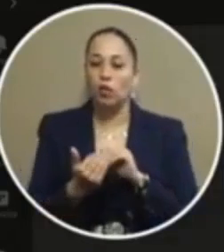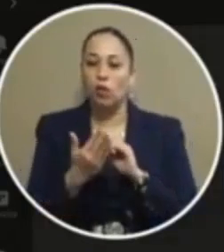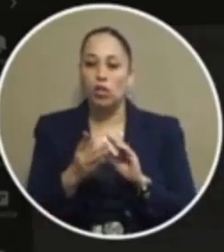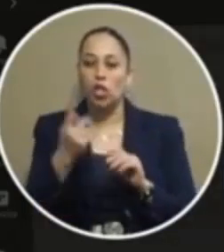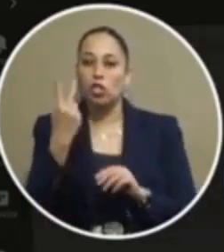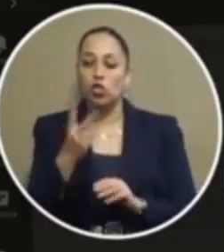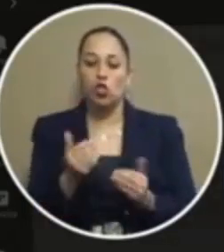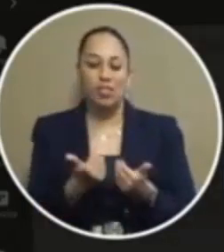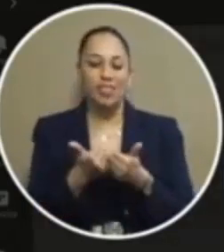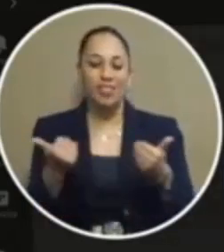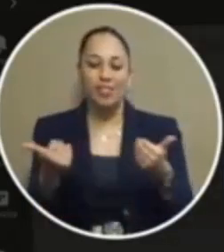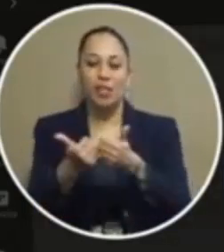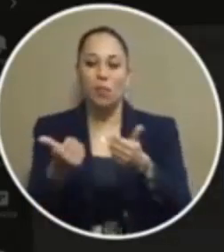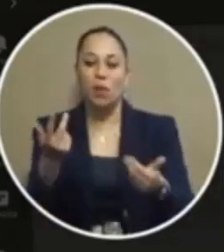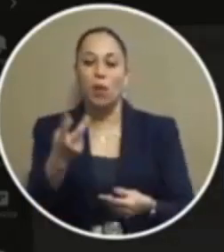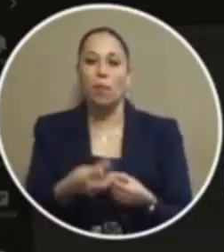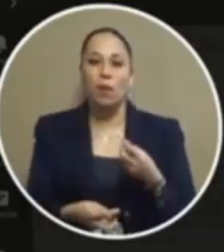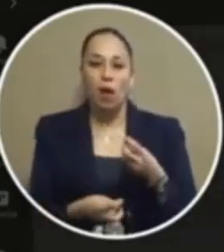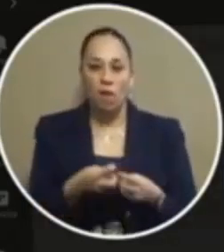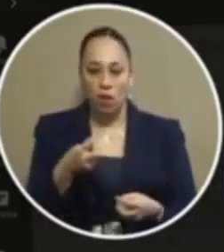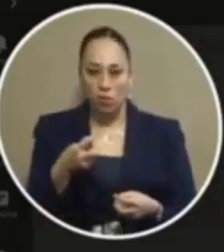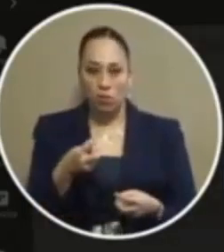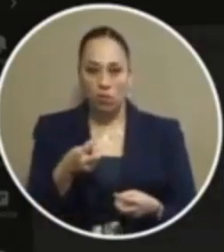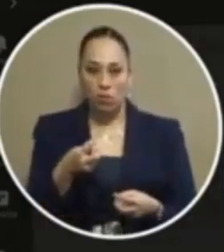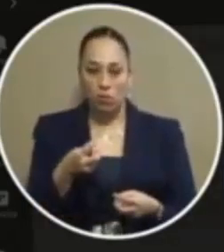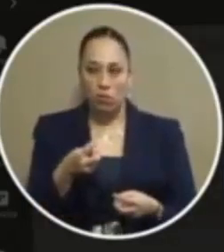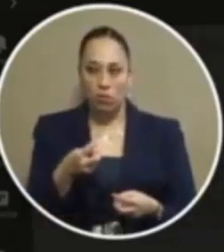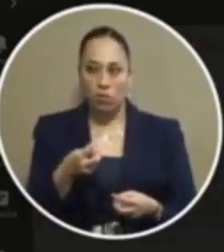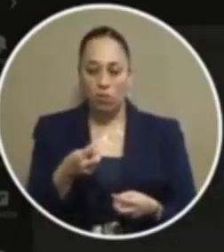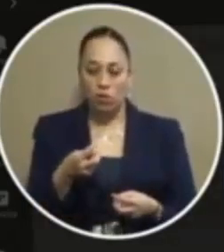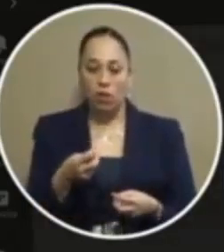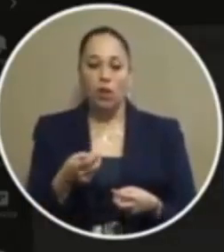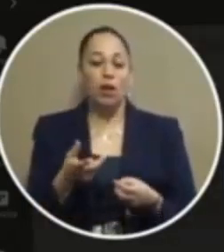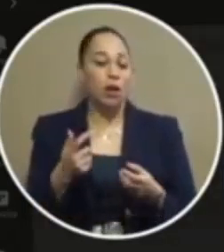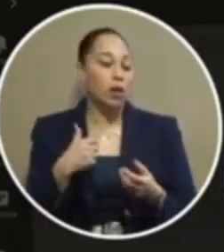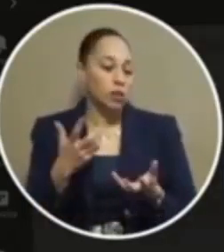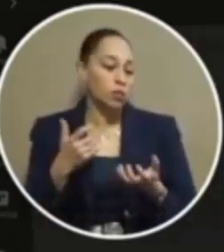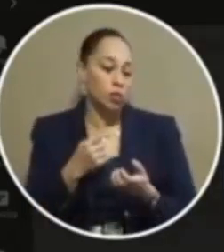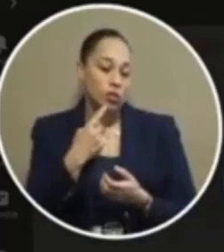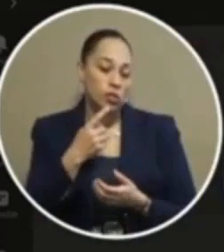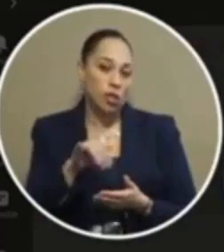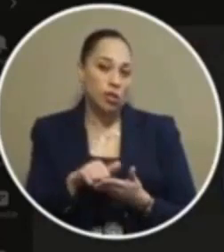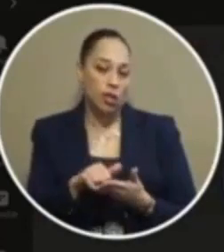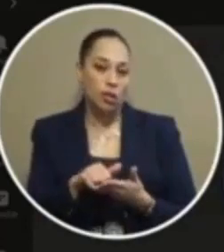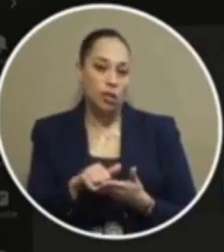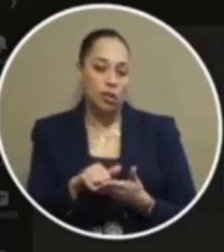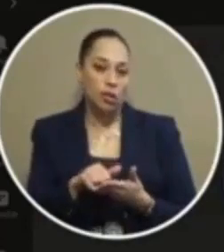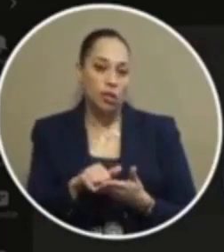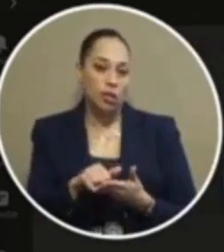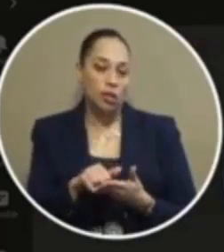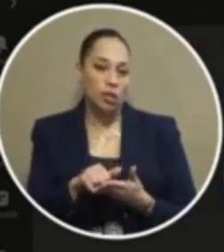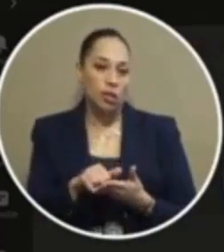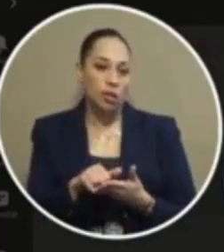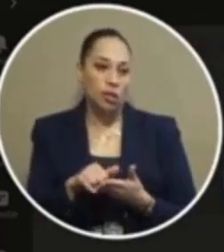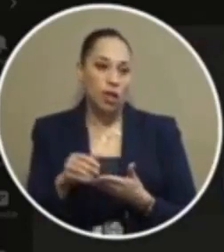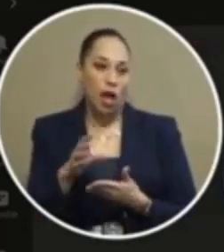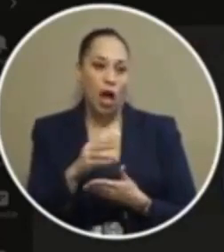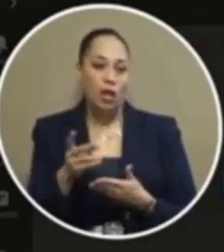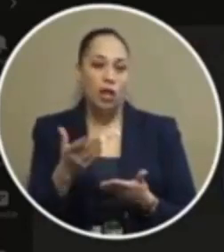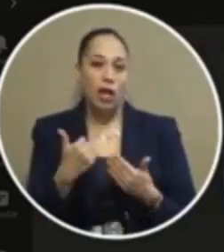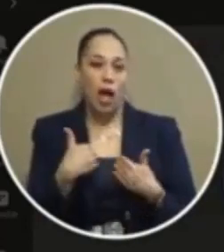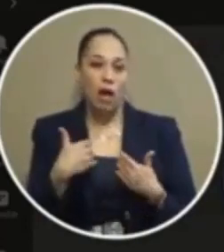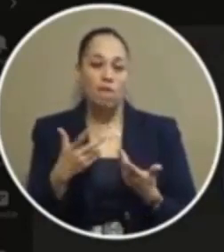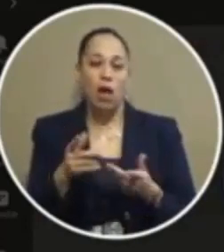separate issues i'm happy to continue in this conversation i do want to say that um you know the city manager and i have had multiple